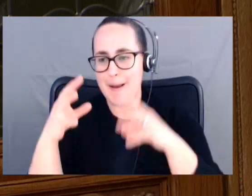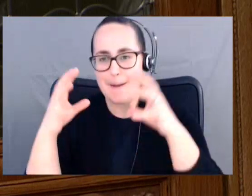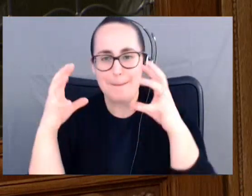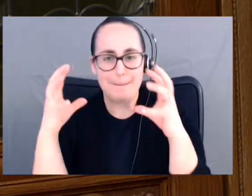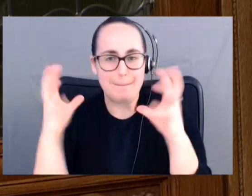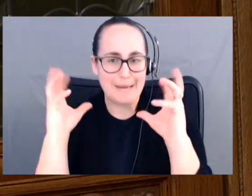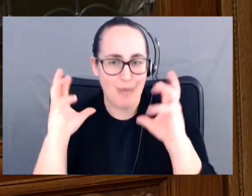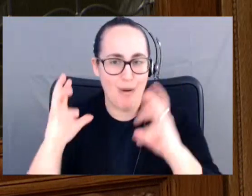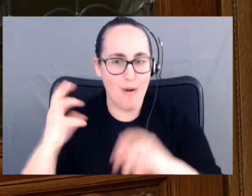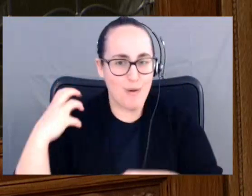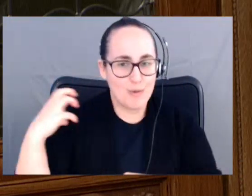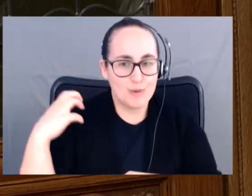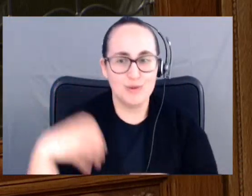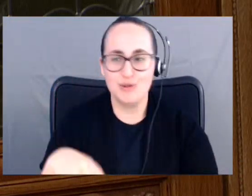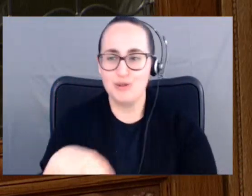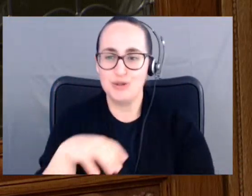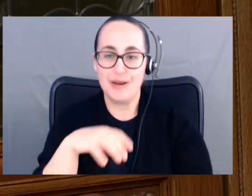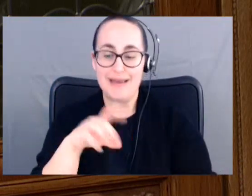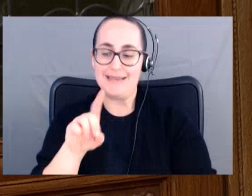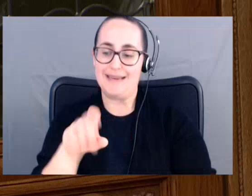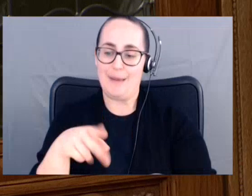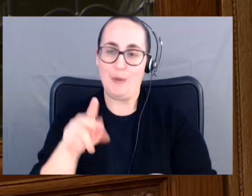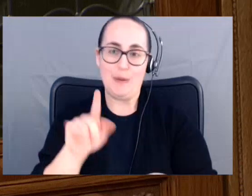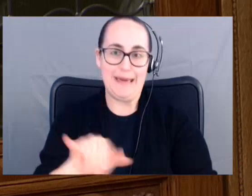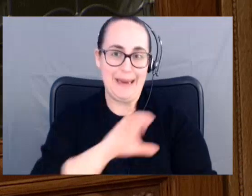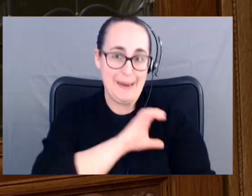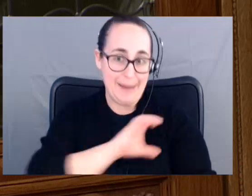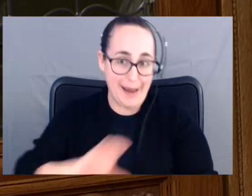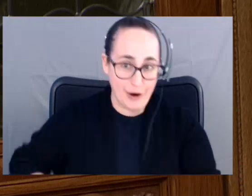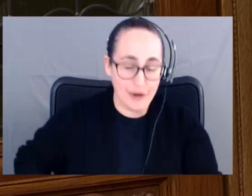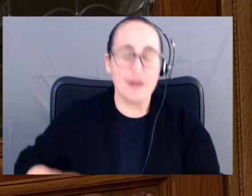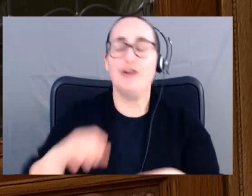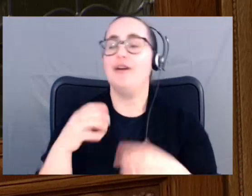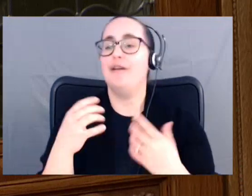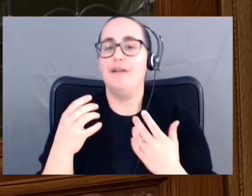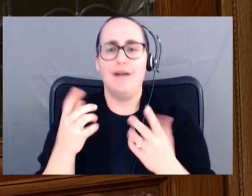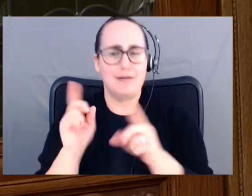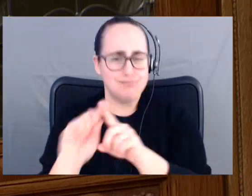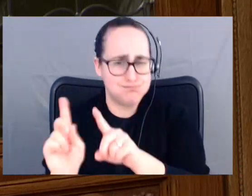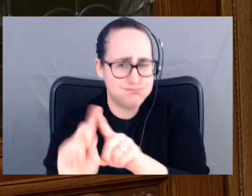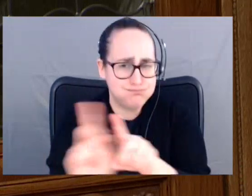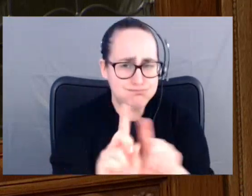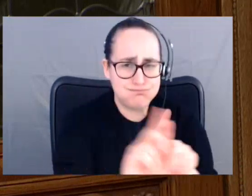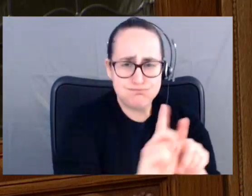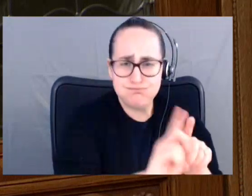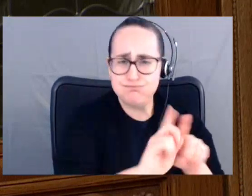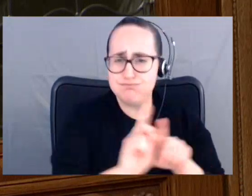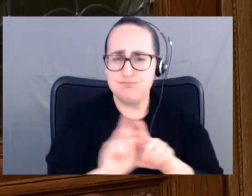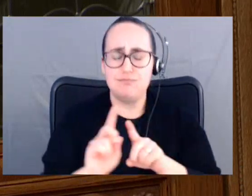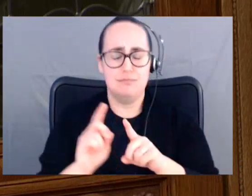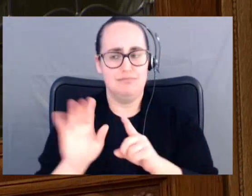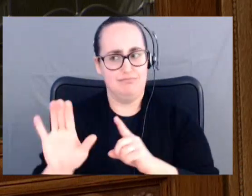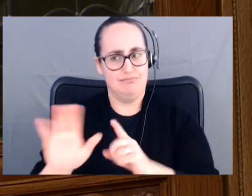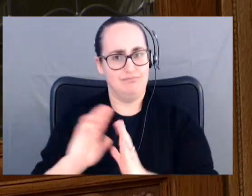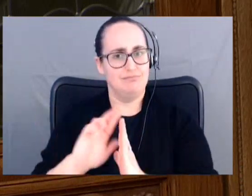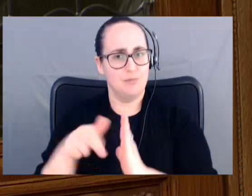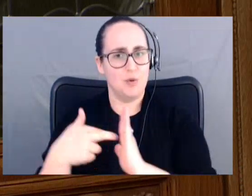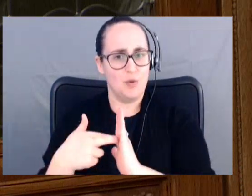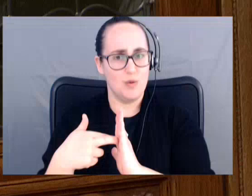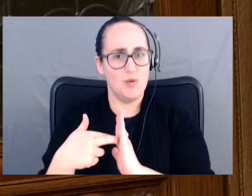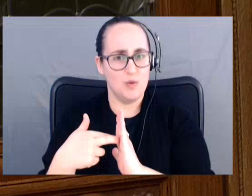mayor, avid storyteller, corn connoisseur and drainage enthusiast are some of the roles that we know best.